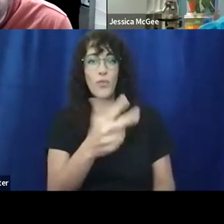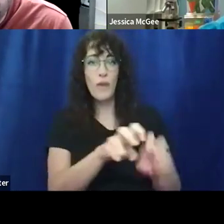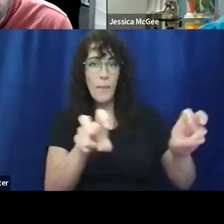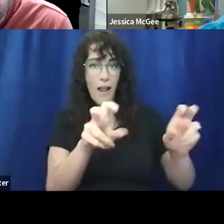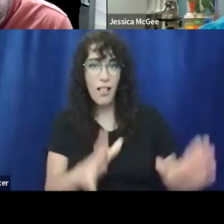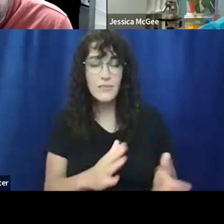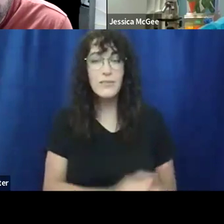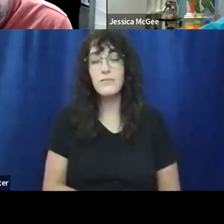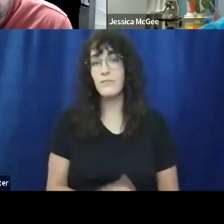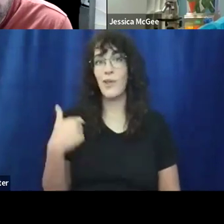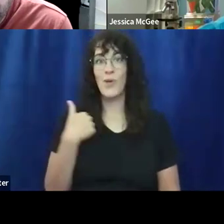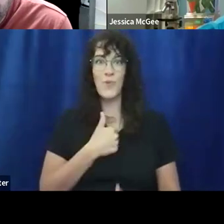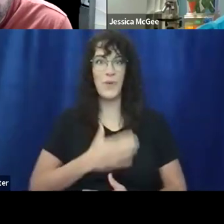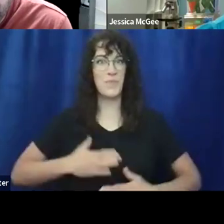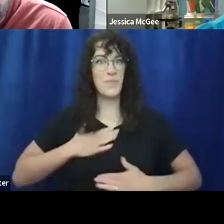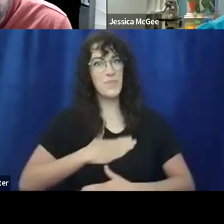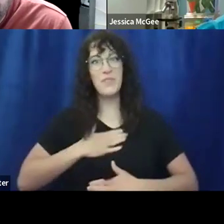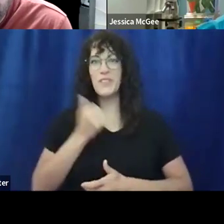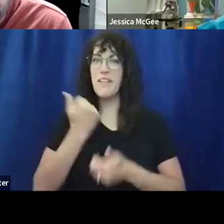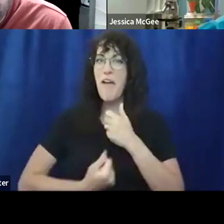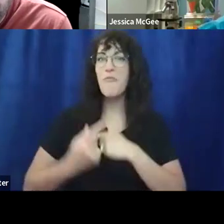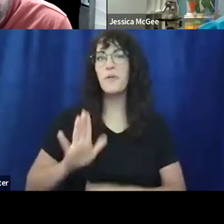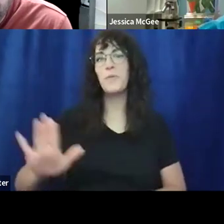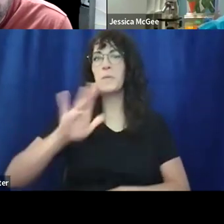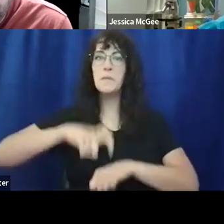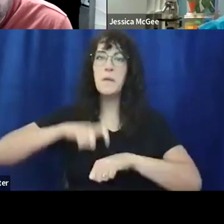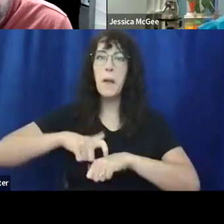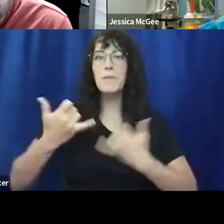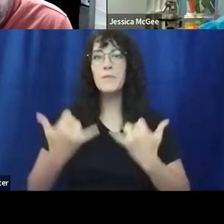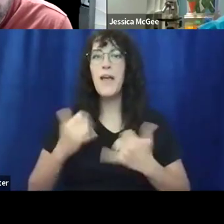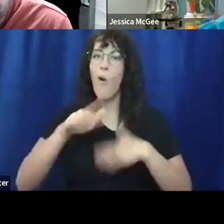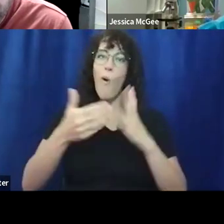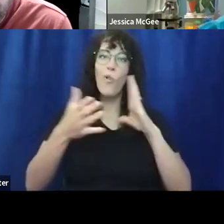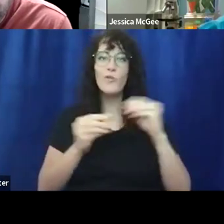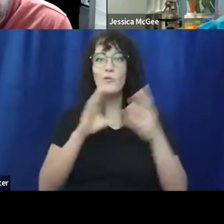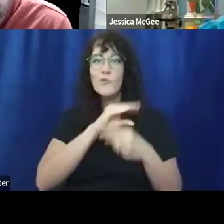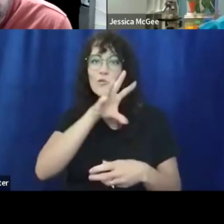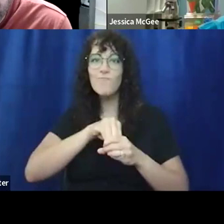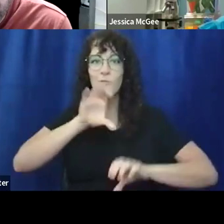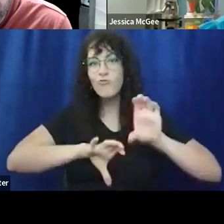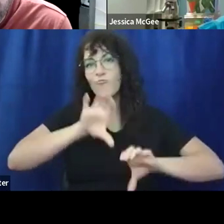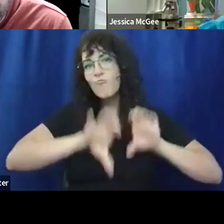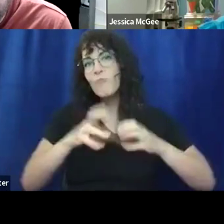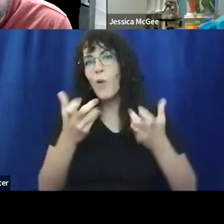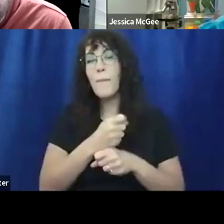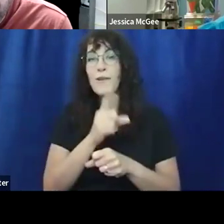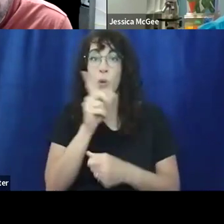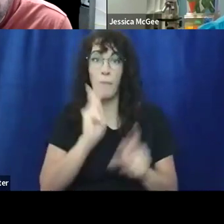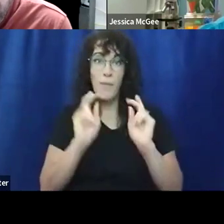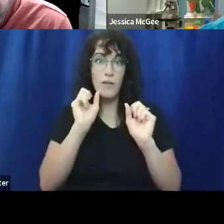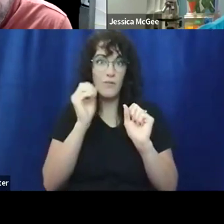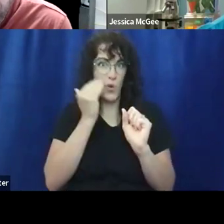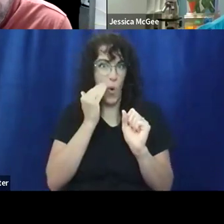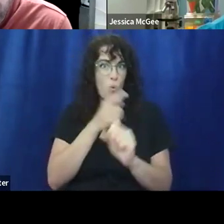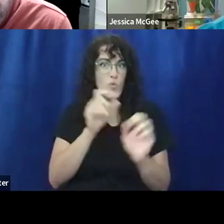Uh, we're so appreciative of everyone's time today and all the stories in the chat. I want to make sure people know that they can visit